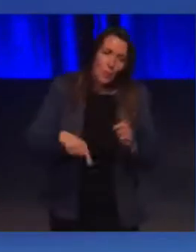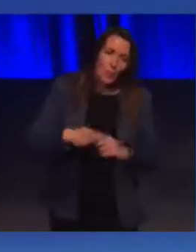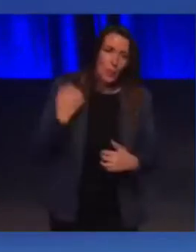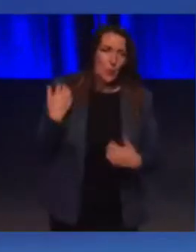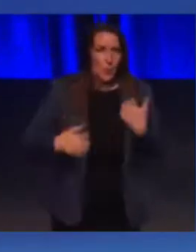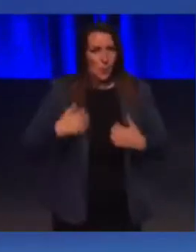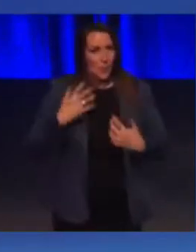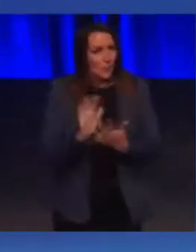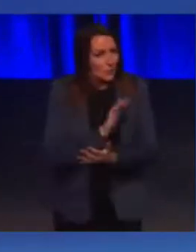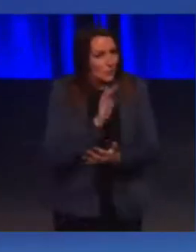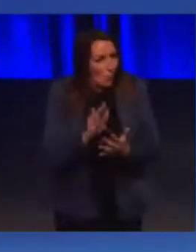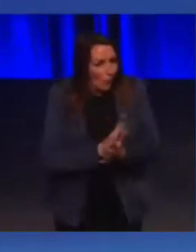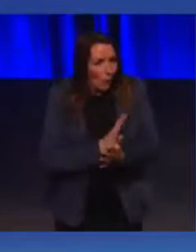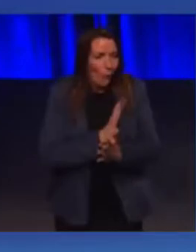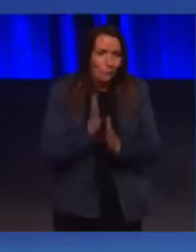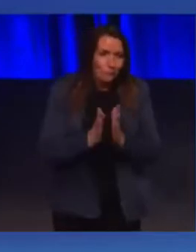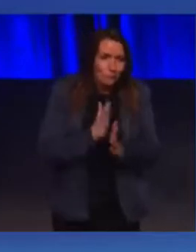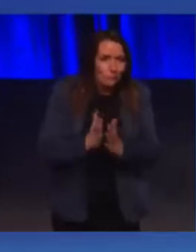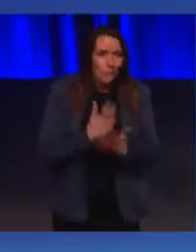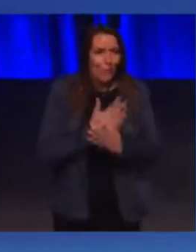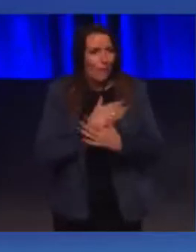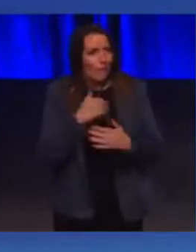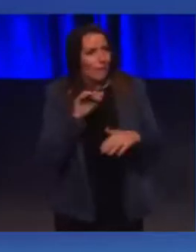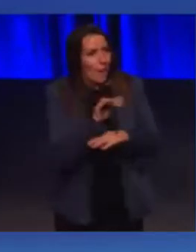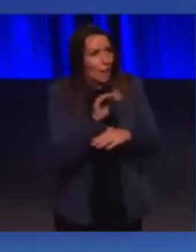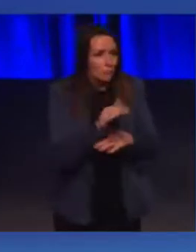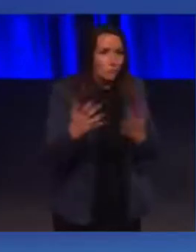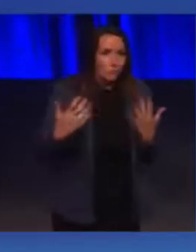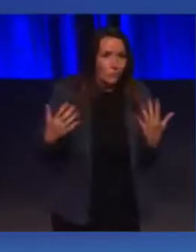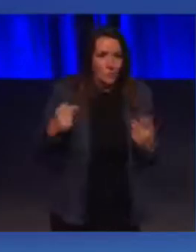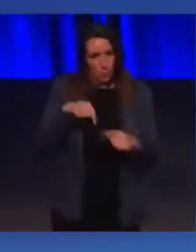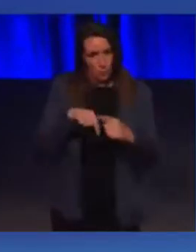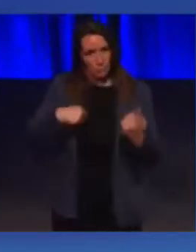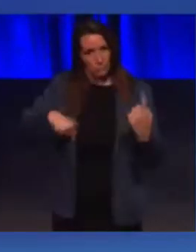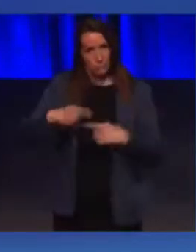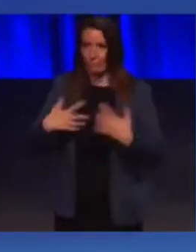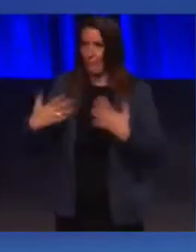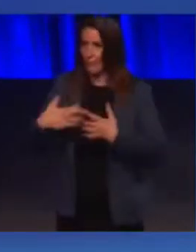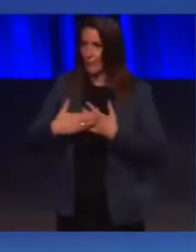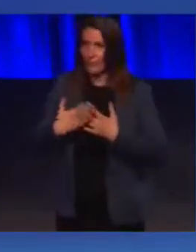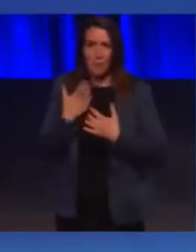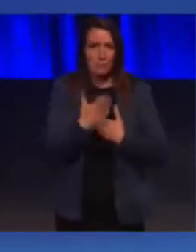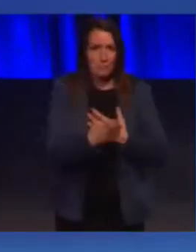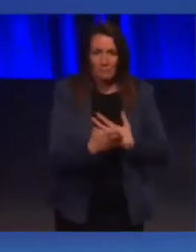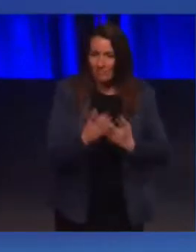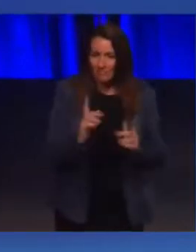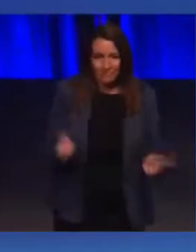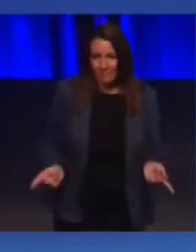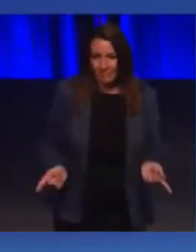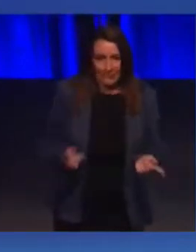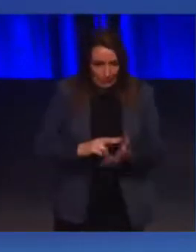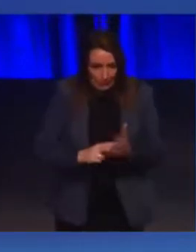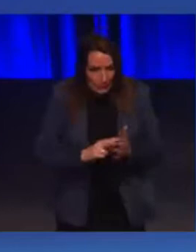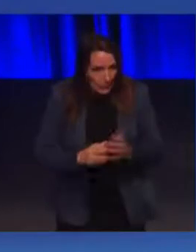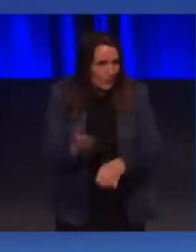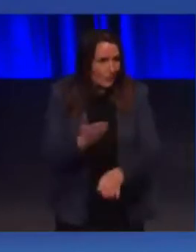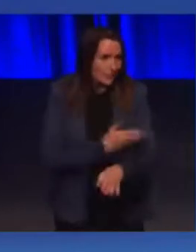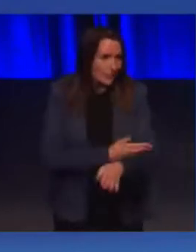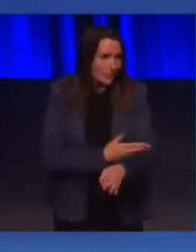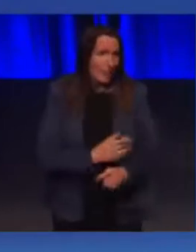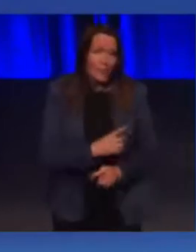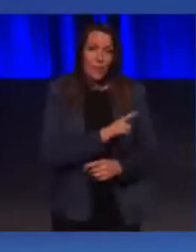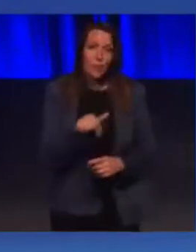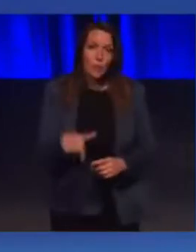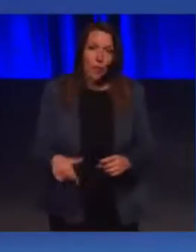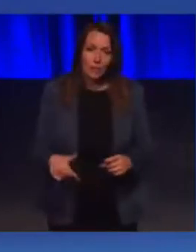with joy and happiness doing things that the rest of us kind of take for granted actually. And that was all because they had